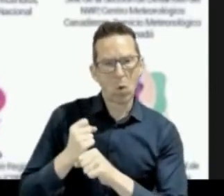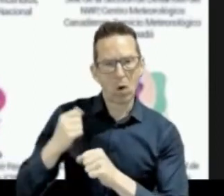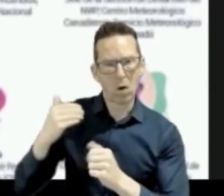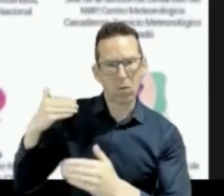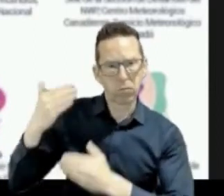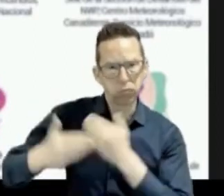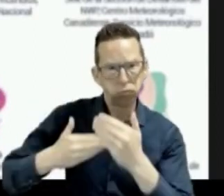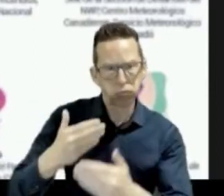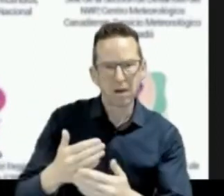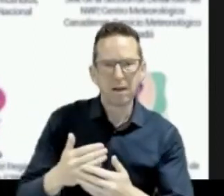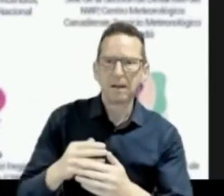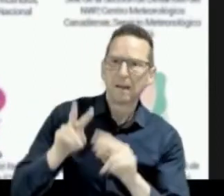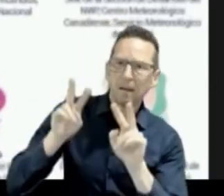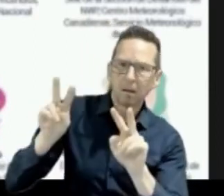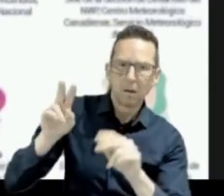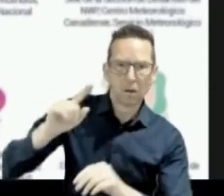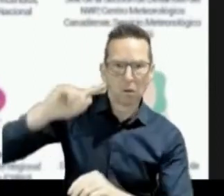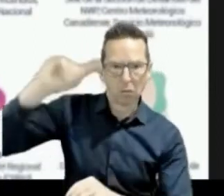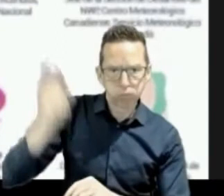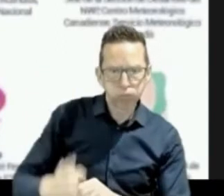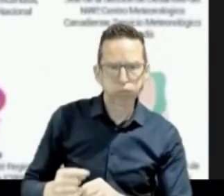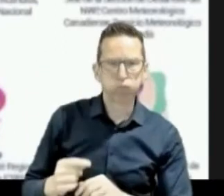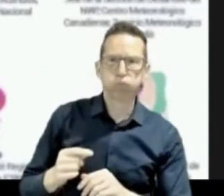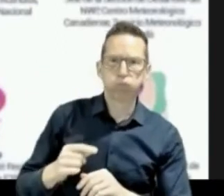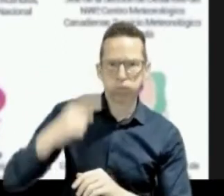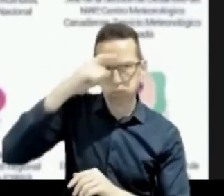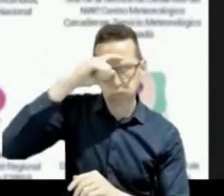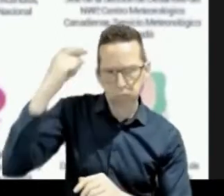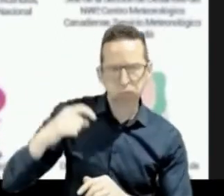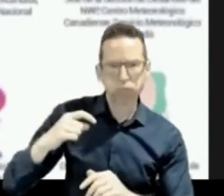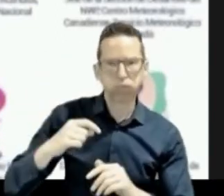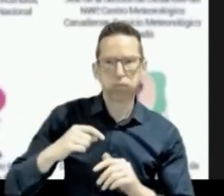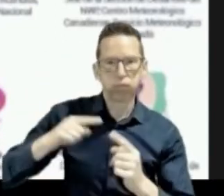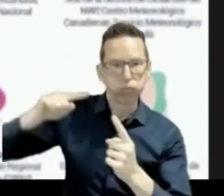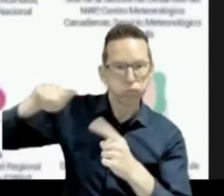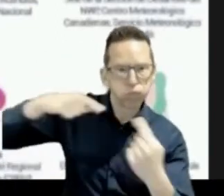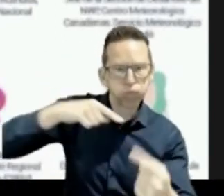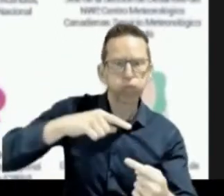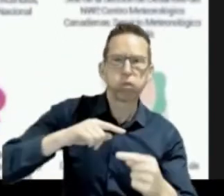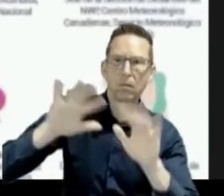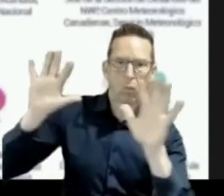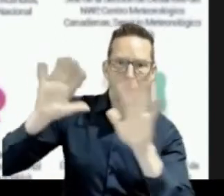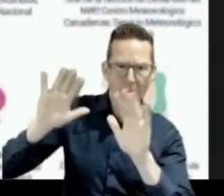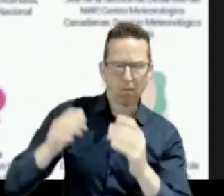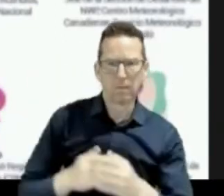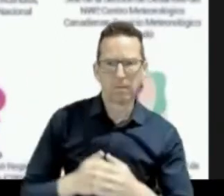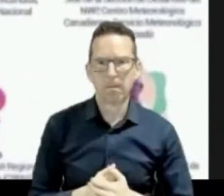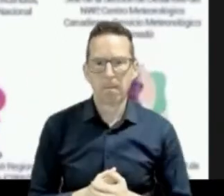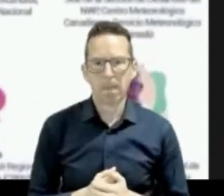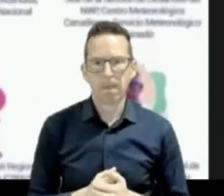Meteorology, a peer-reviewed online textbook that is used globally. She's also a co-author of the editorial committee member